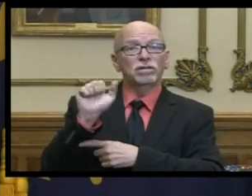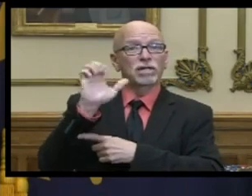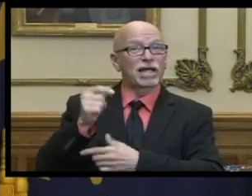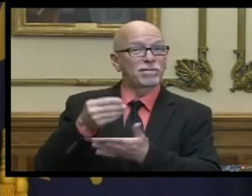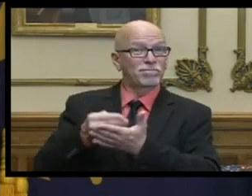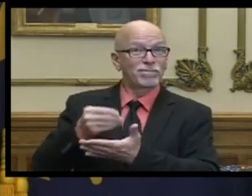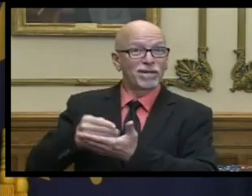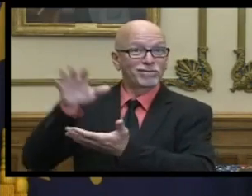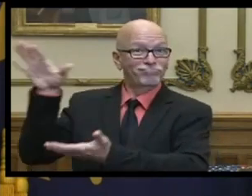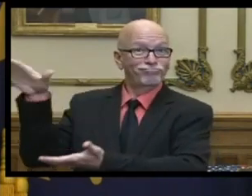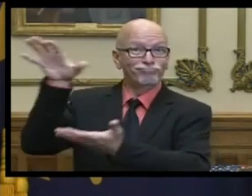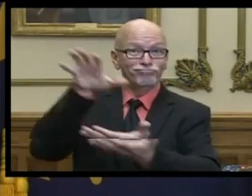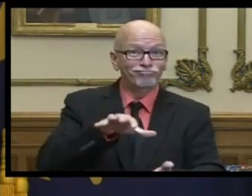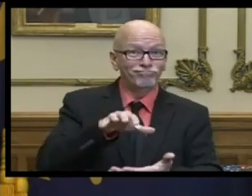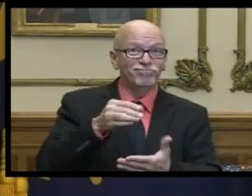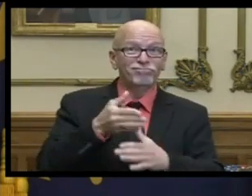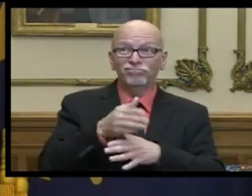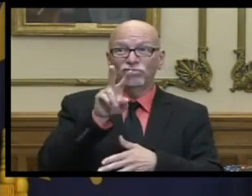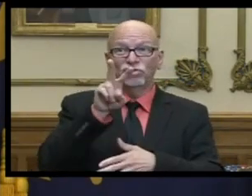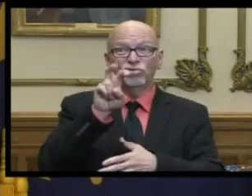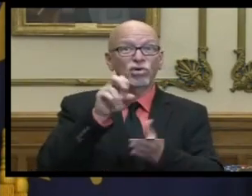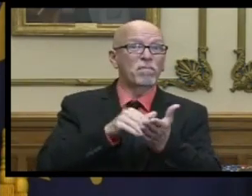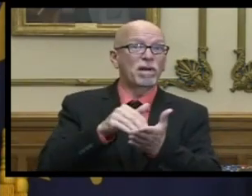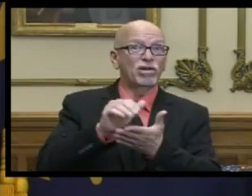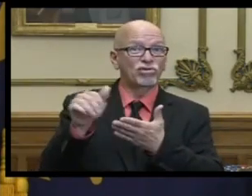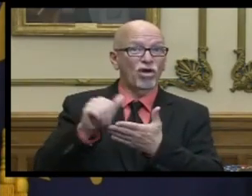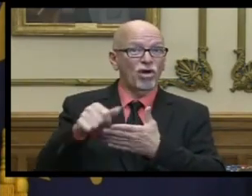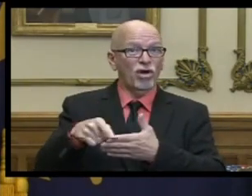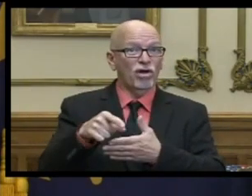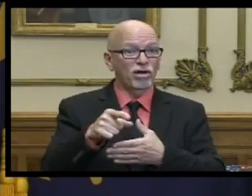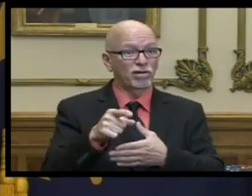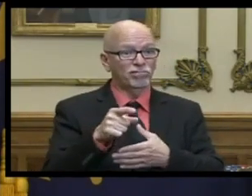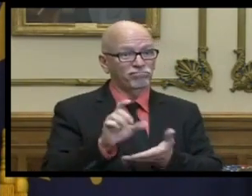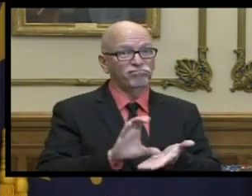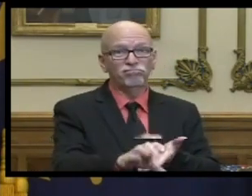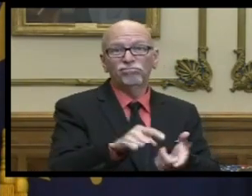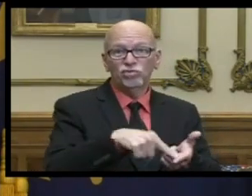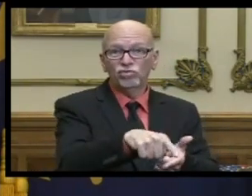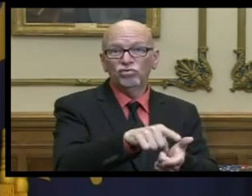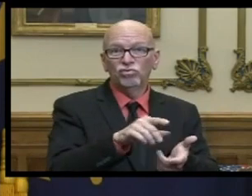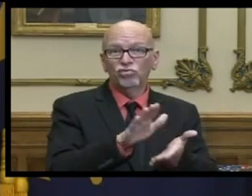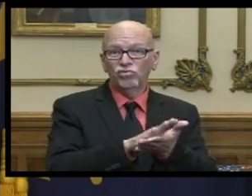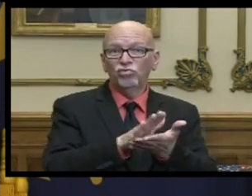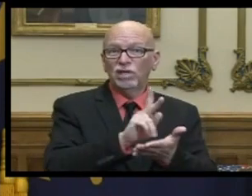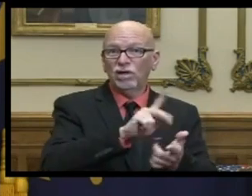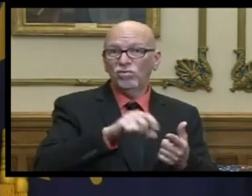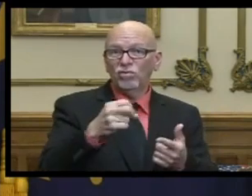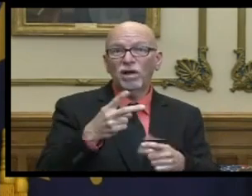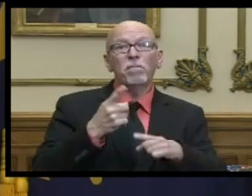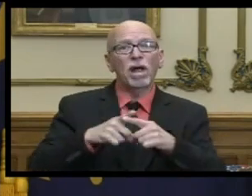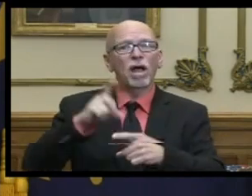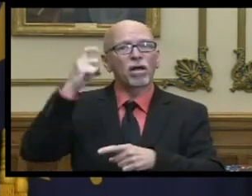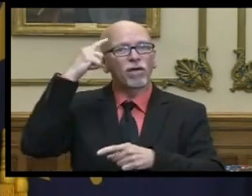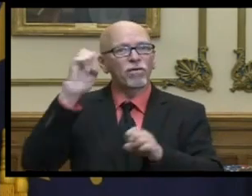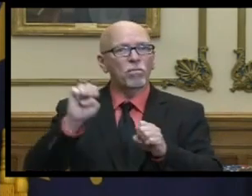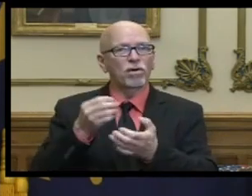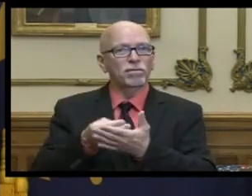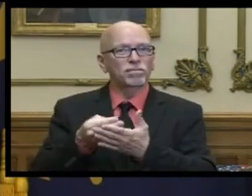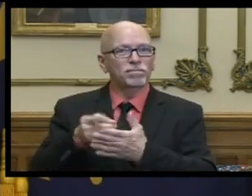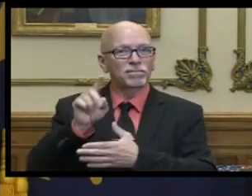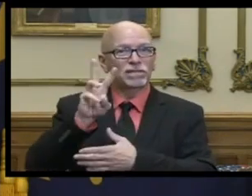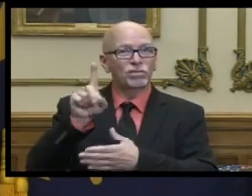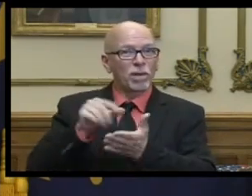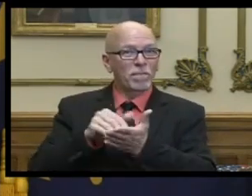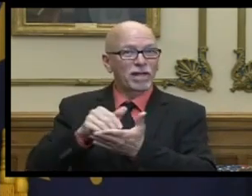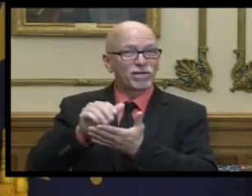came in that over uh 200 million dollars to k through 12 directly and also the governor's emergency fund that that's 61